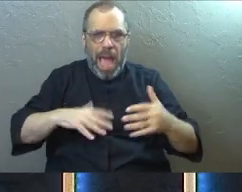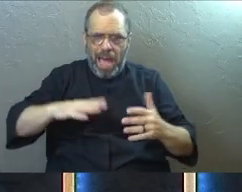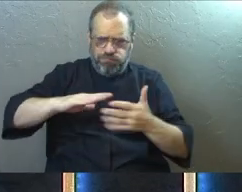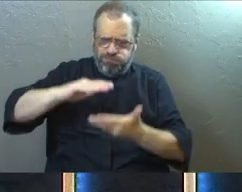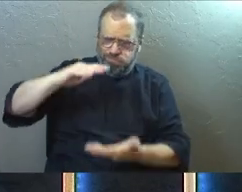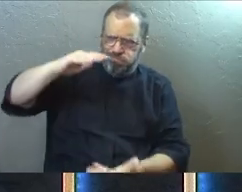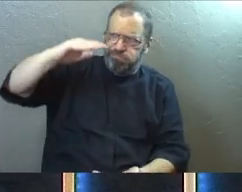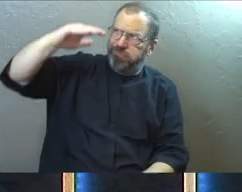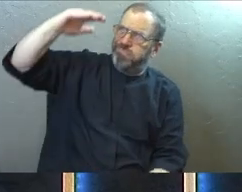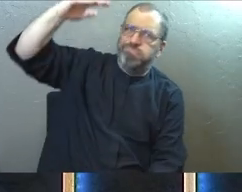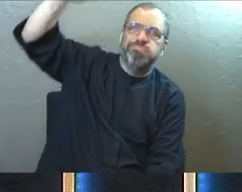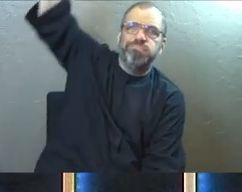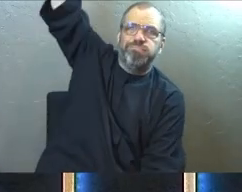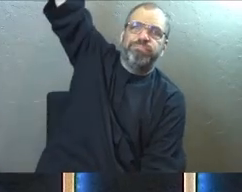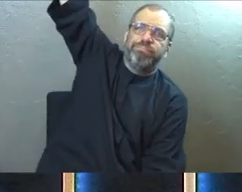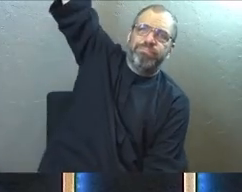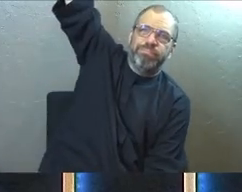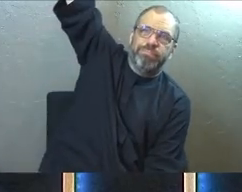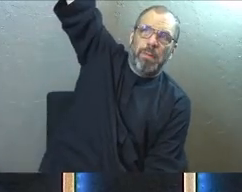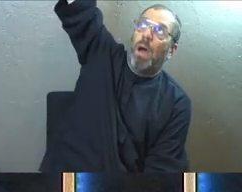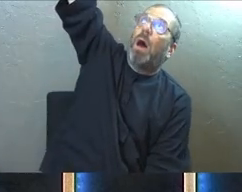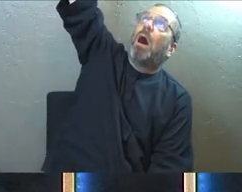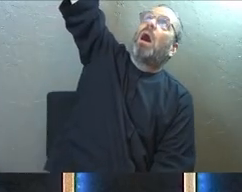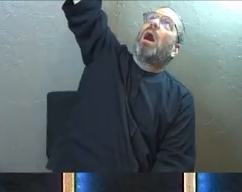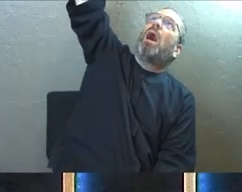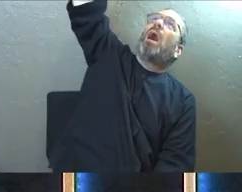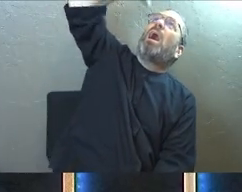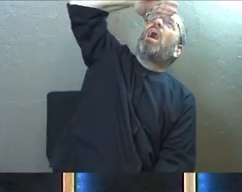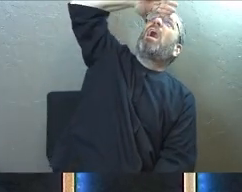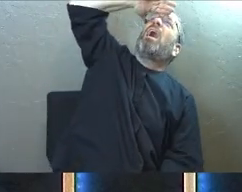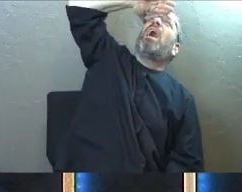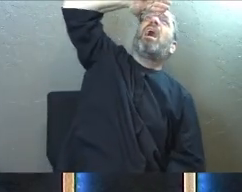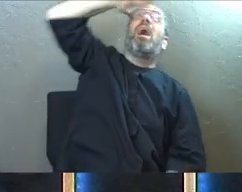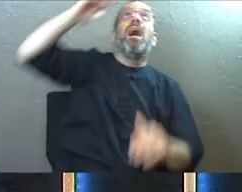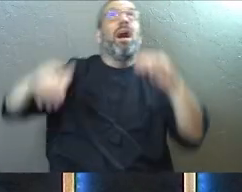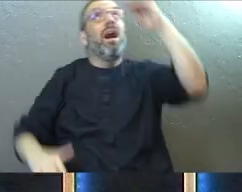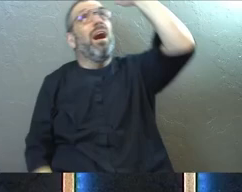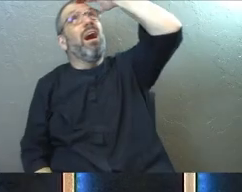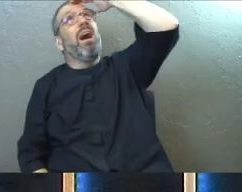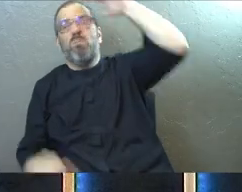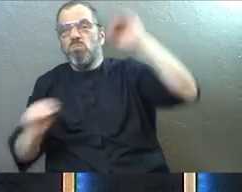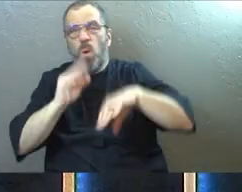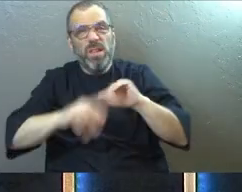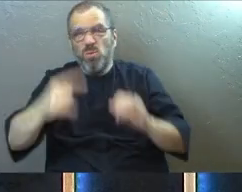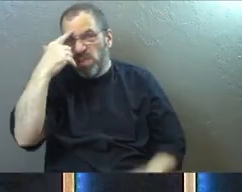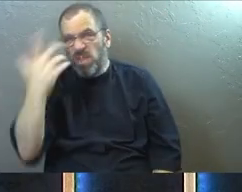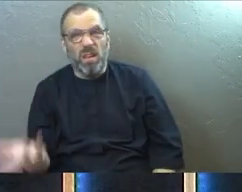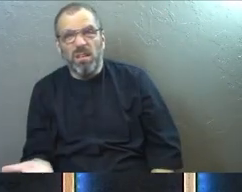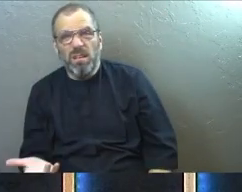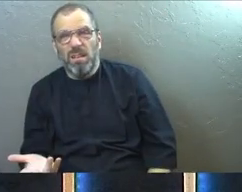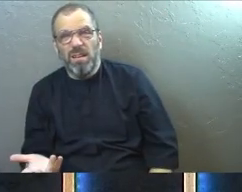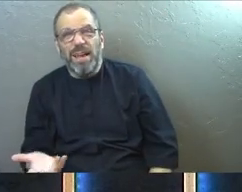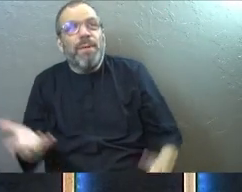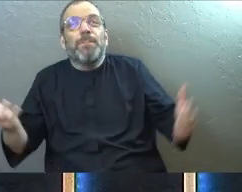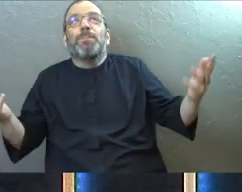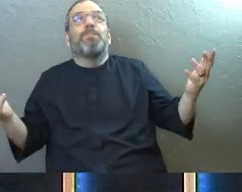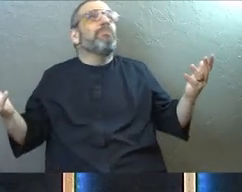And how deep his love is, it's deeper than you thought. How high his love is, it's more than you thought. That it's